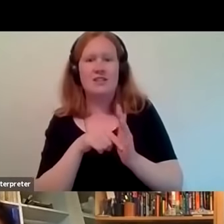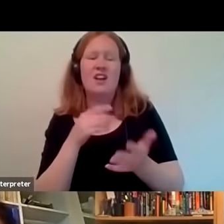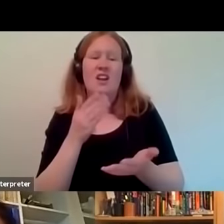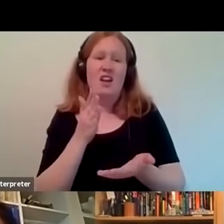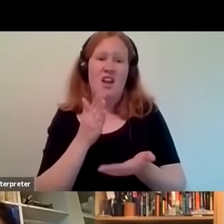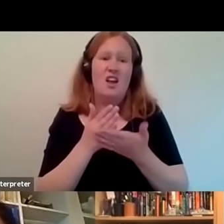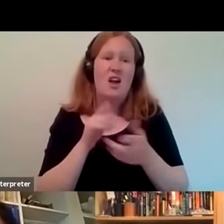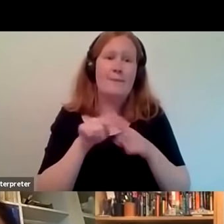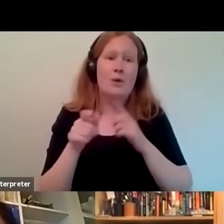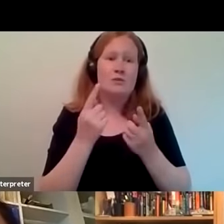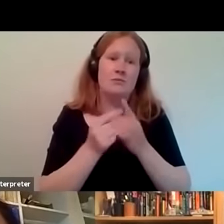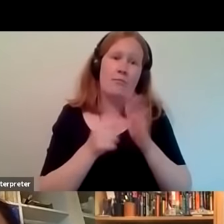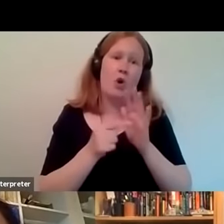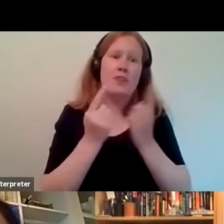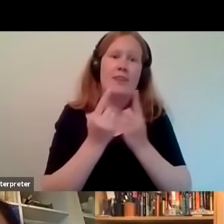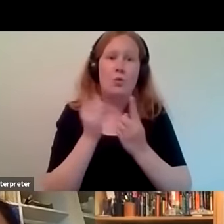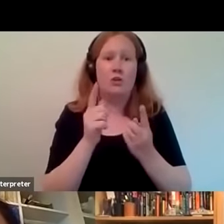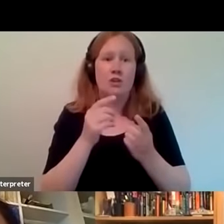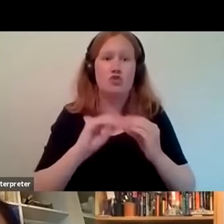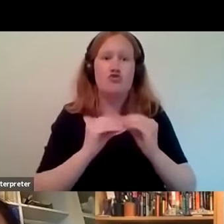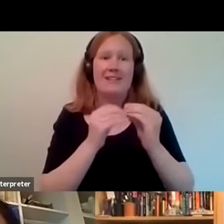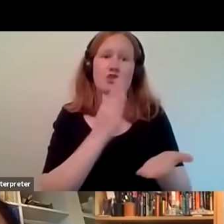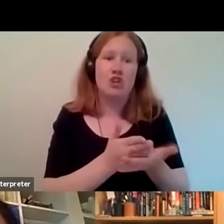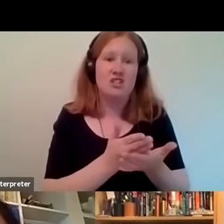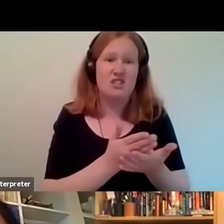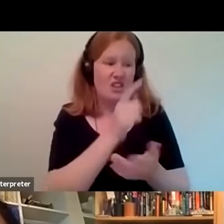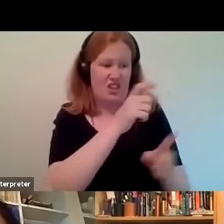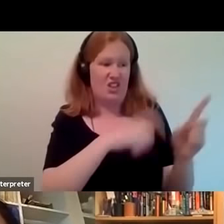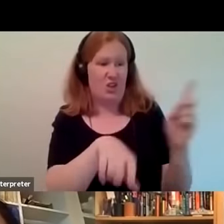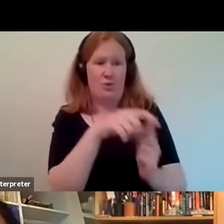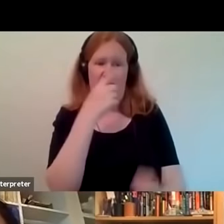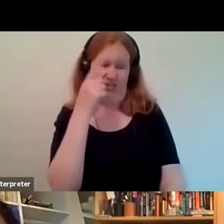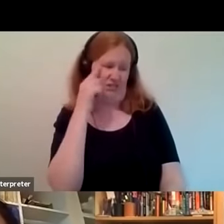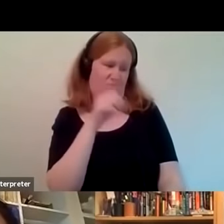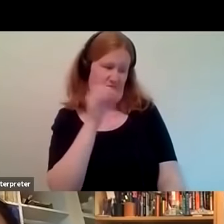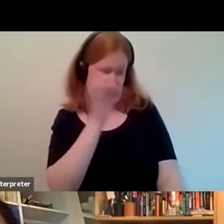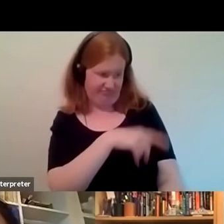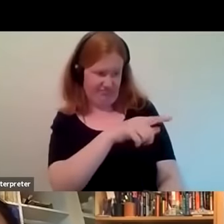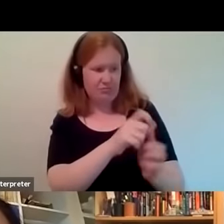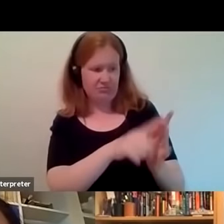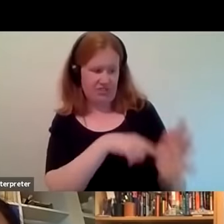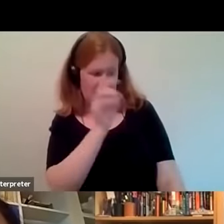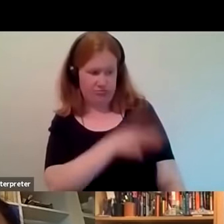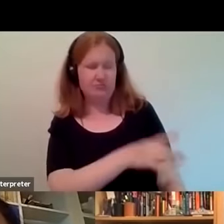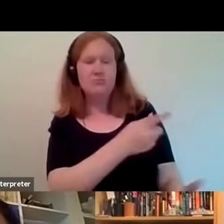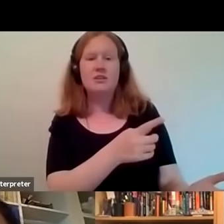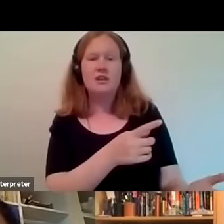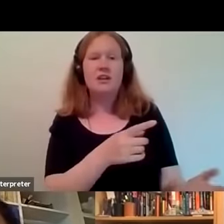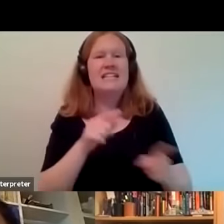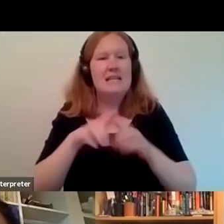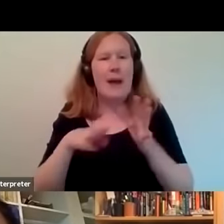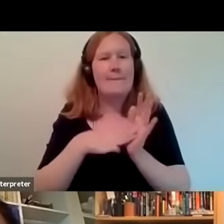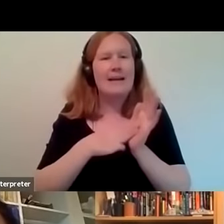with the community because the community can be quite skeptical about a project like this and um i think as michael alluded to it